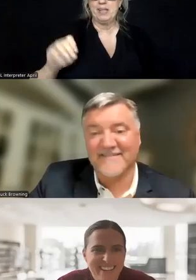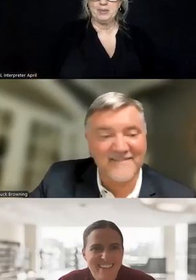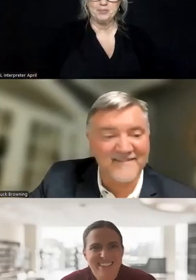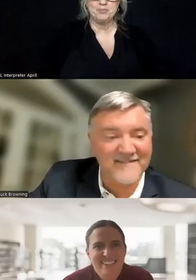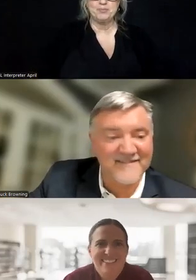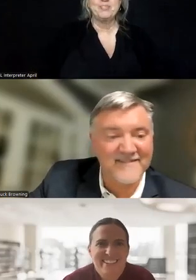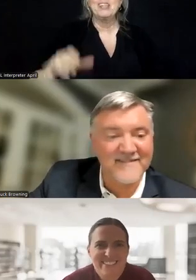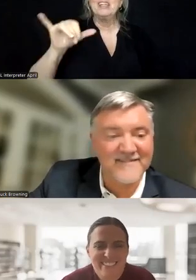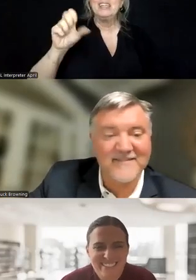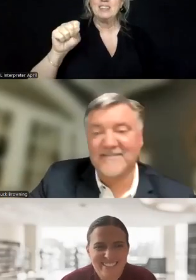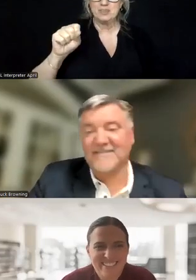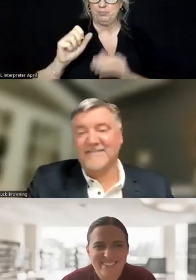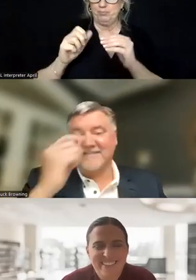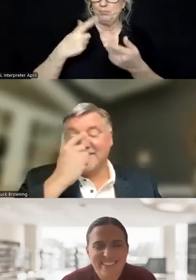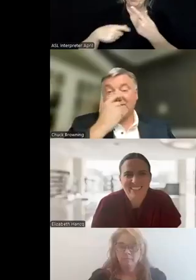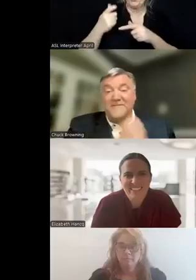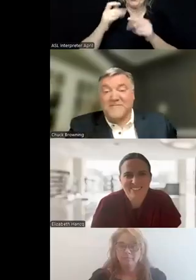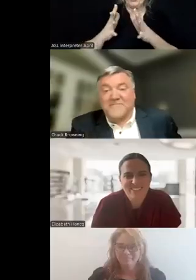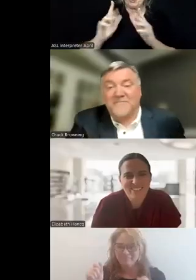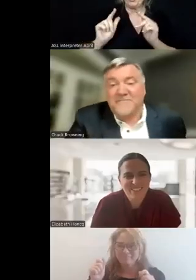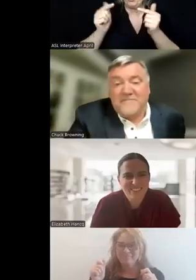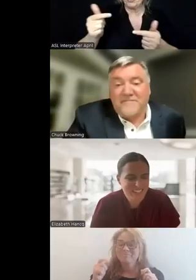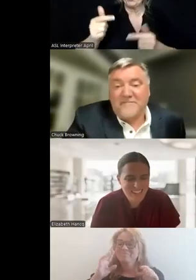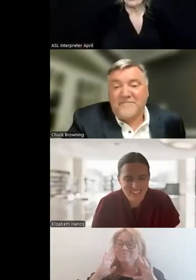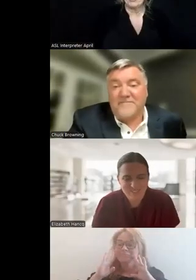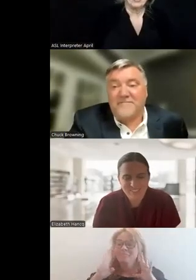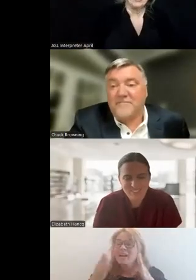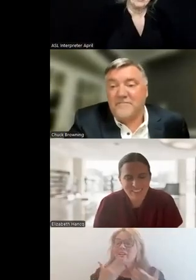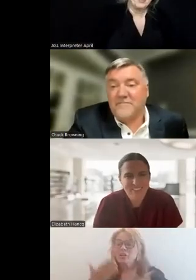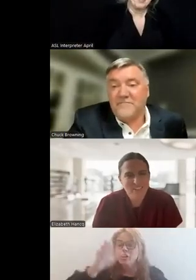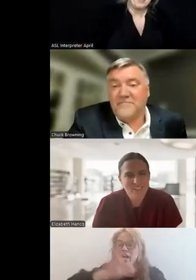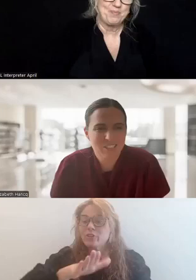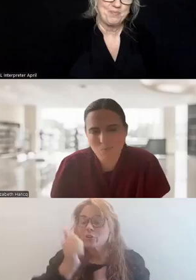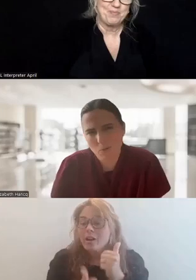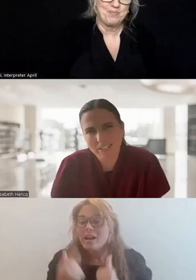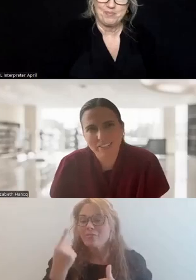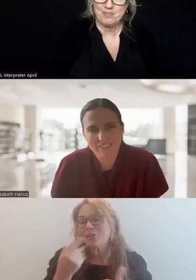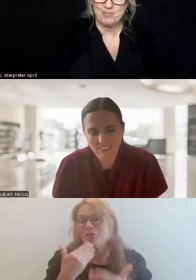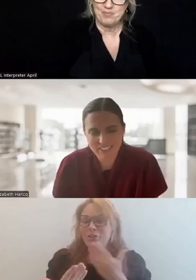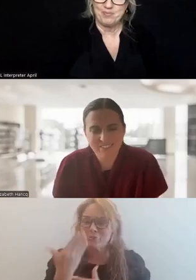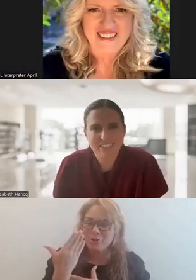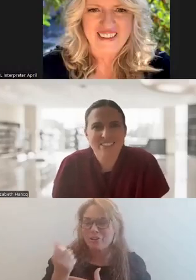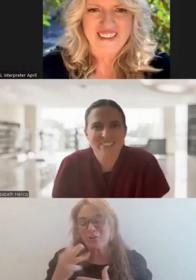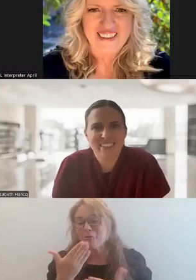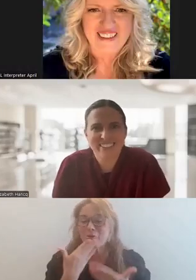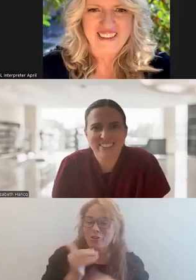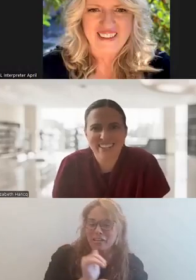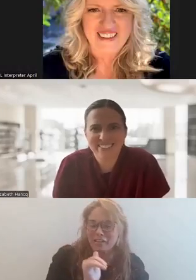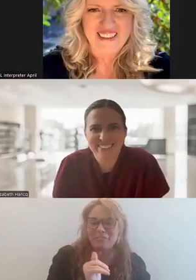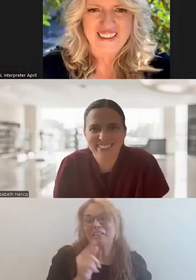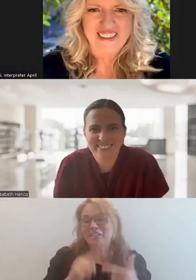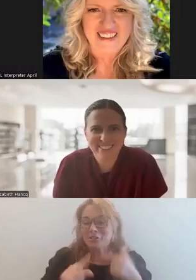Yes. Hi. Hi, Chuck. Nice to see you. Good afternoon, everyone. Or actually, good morning or even good evening to